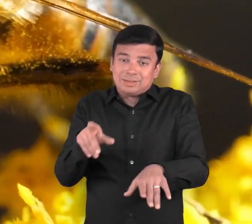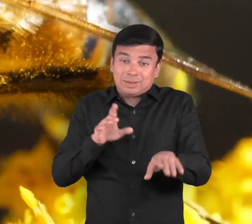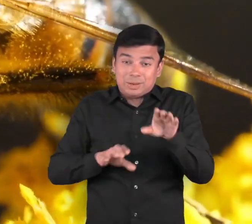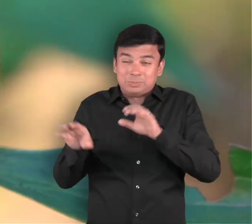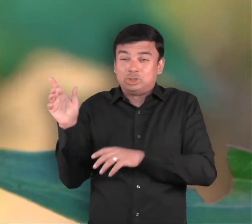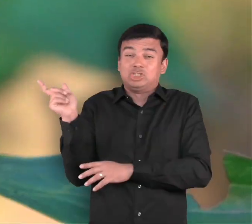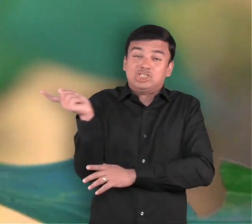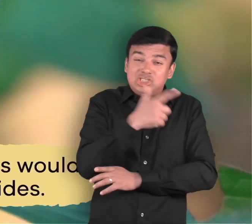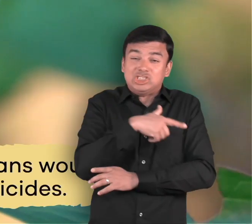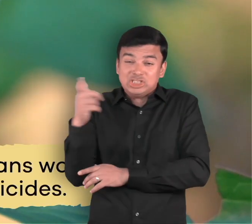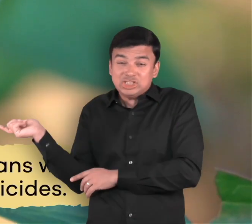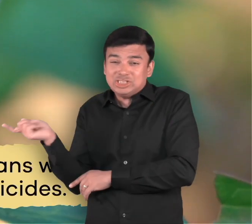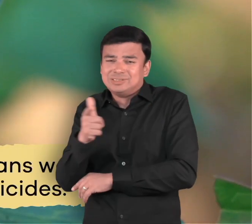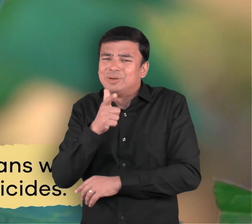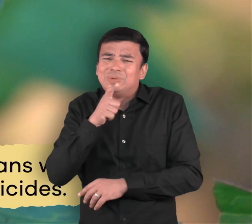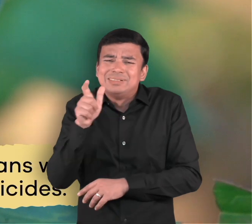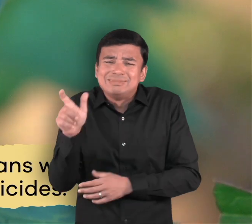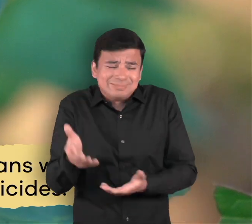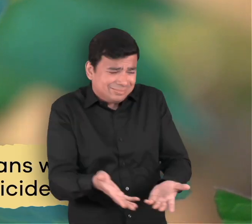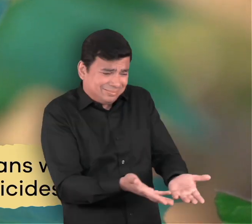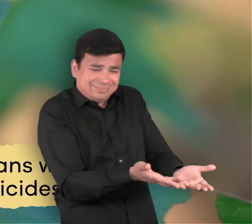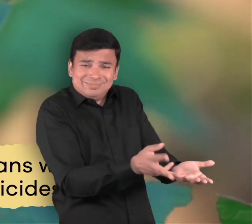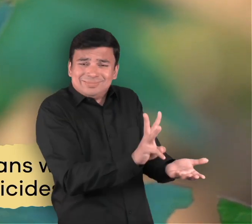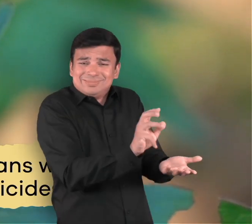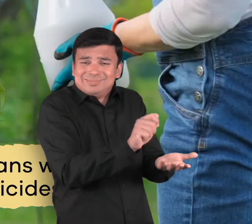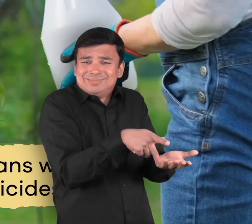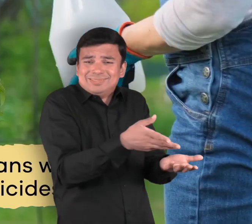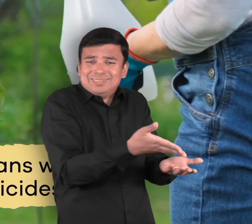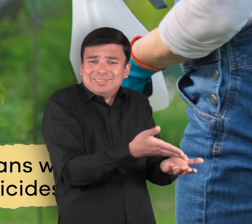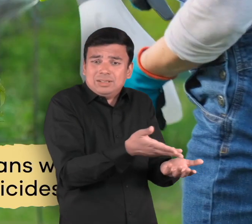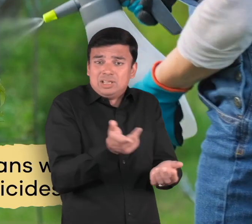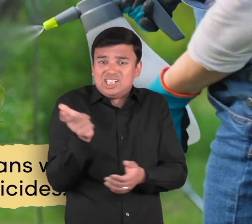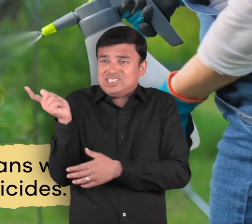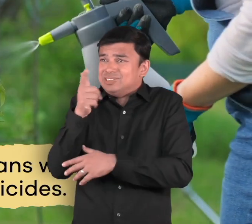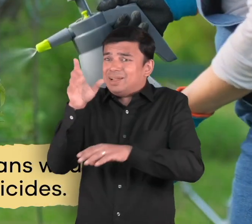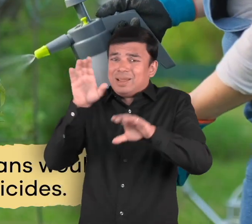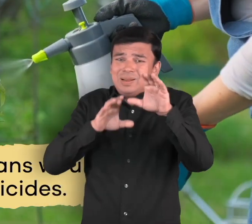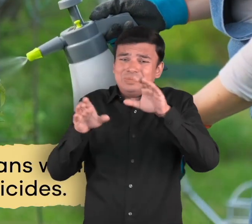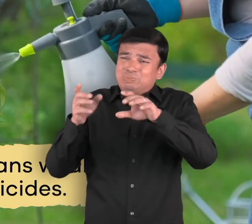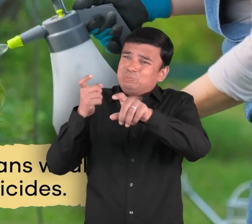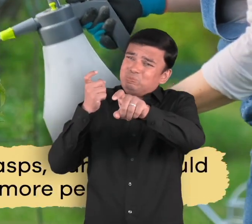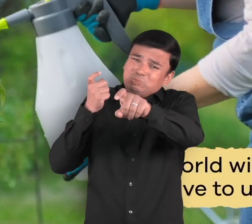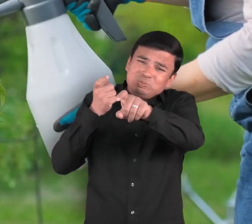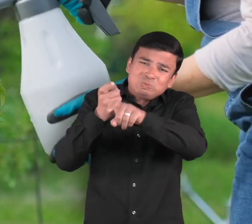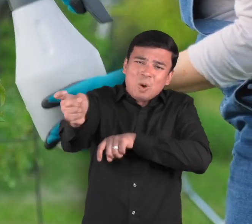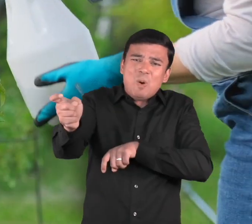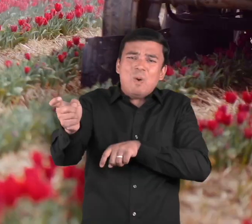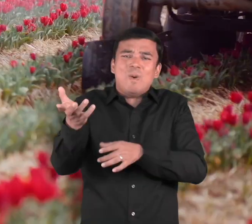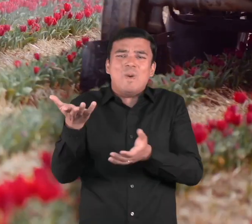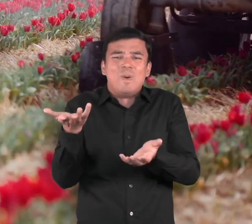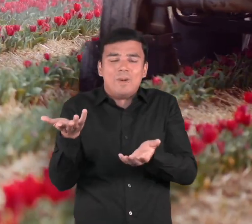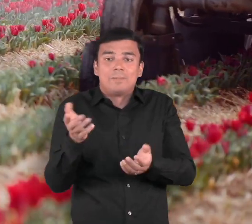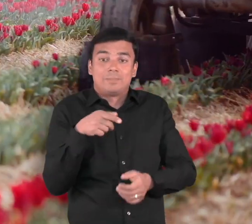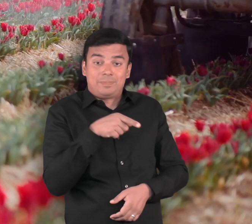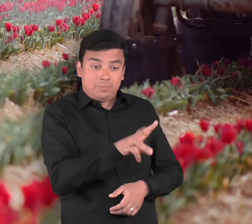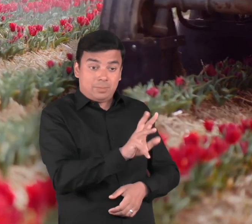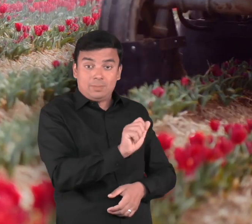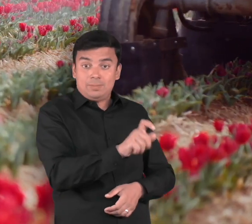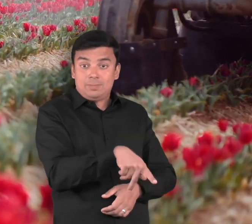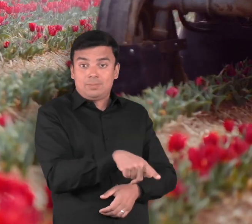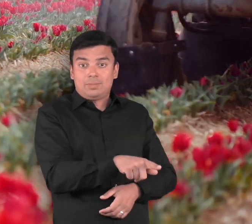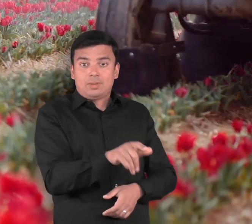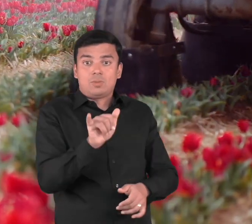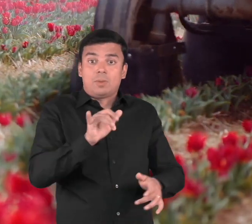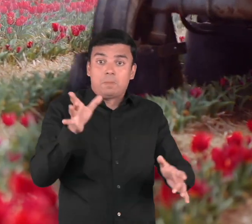pests. In a world without wasps, humans would have to use even more pesticides, which would have terrible